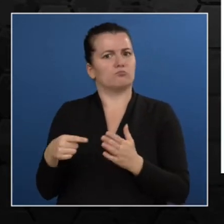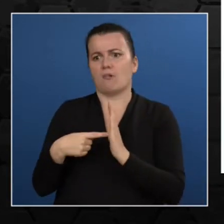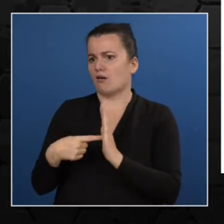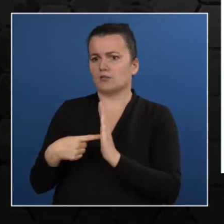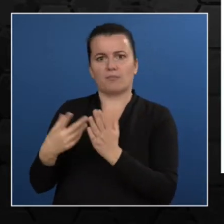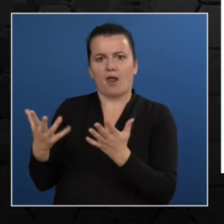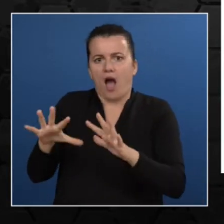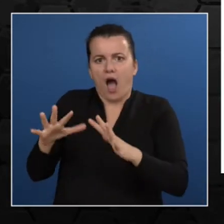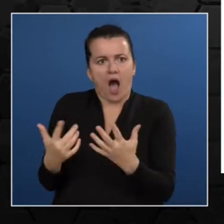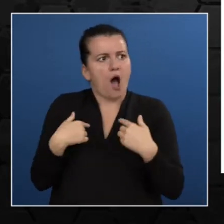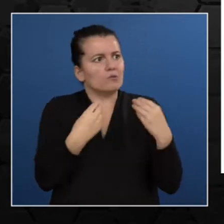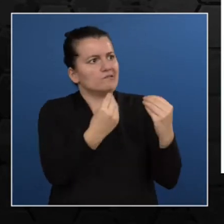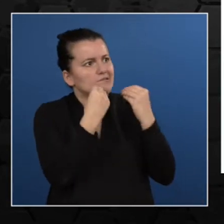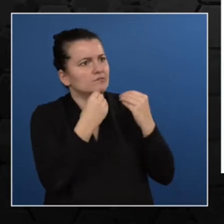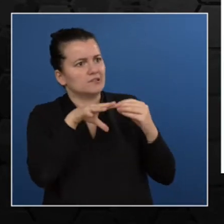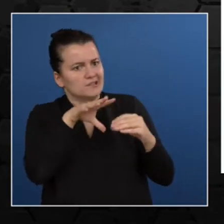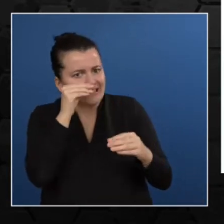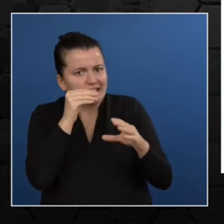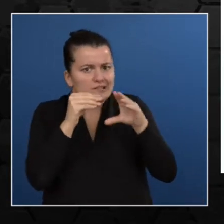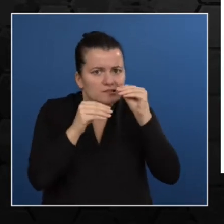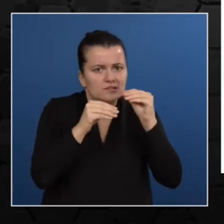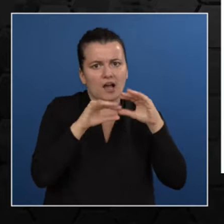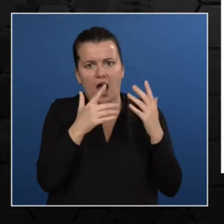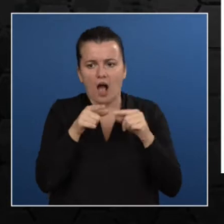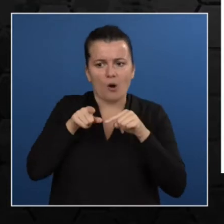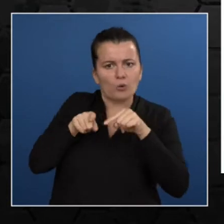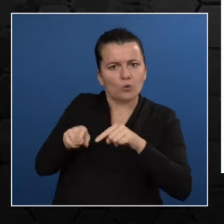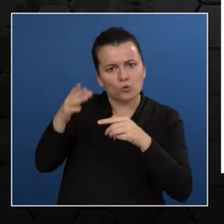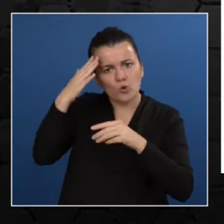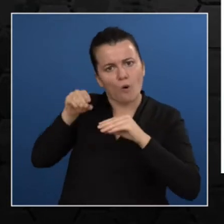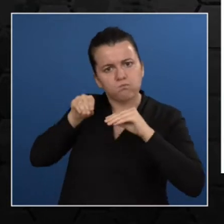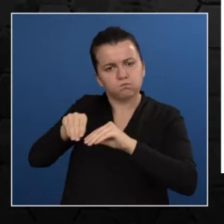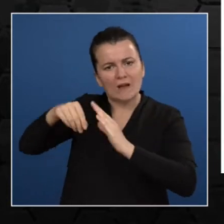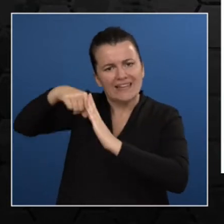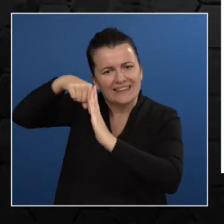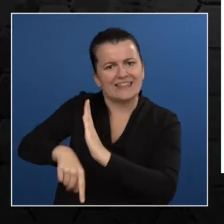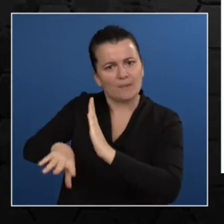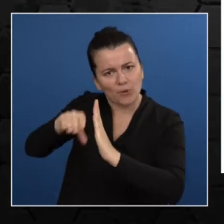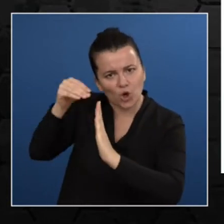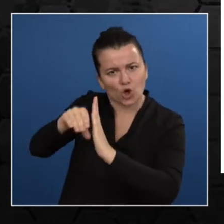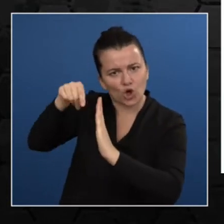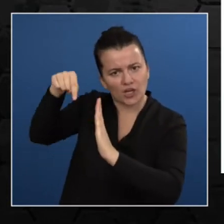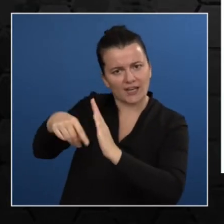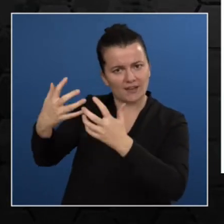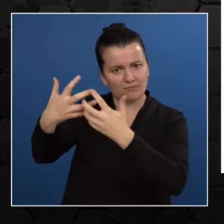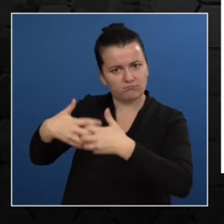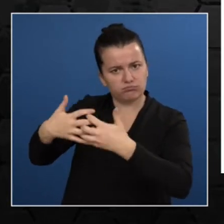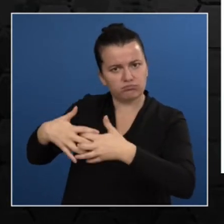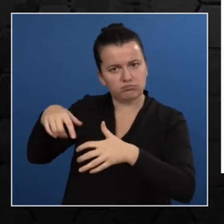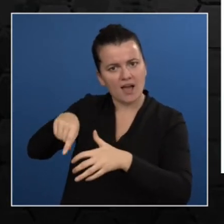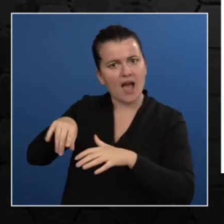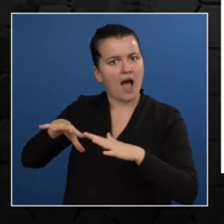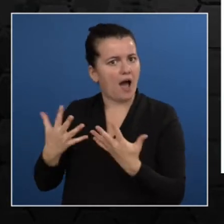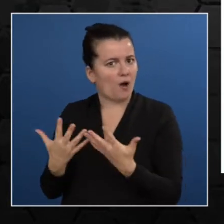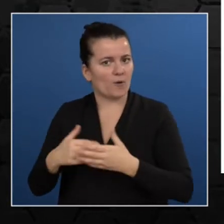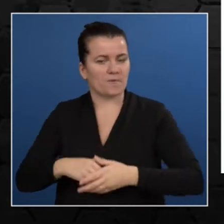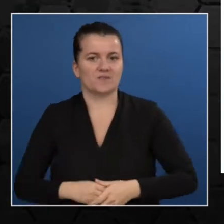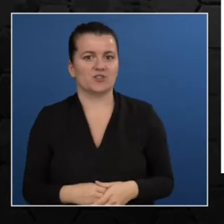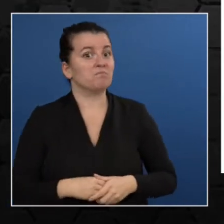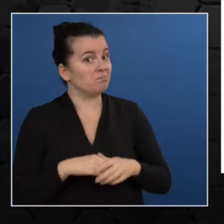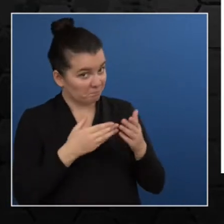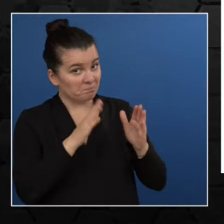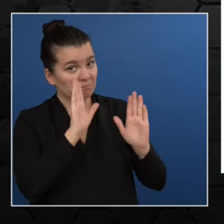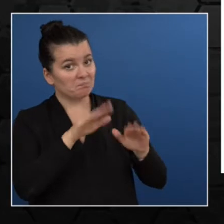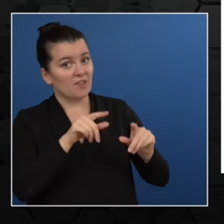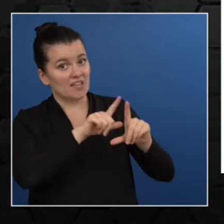started with deep learning. I won't take much of our time. Please feel free to go ahead and share your screen and then we can get started. Yes. So